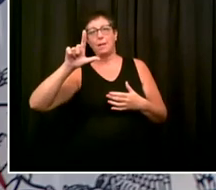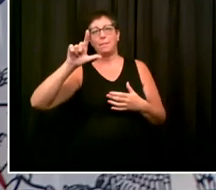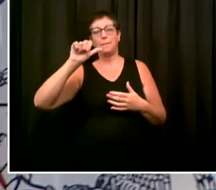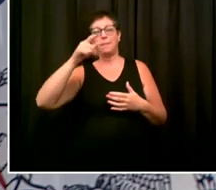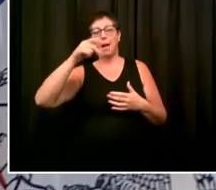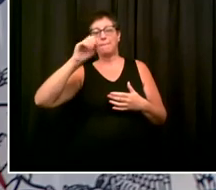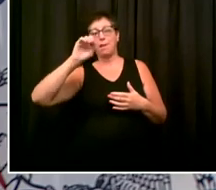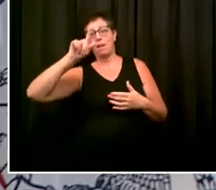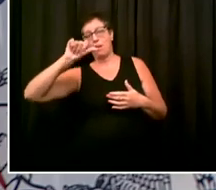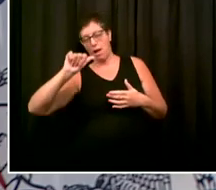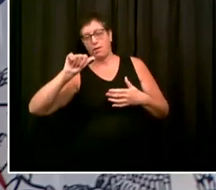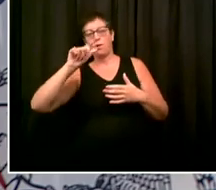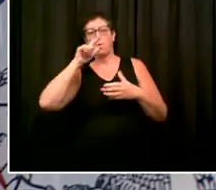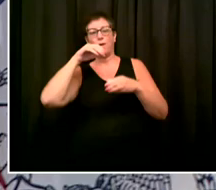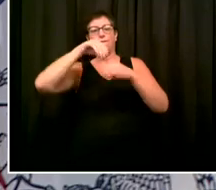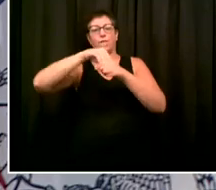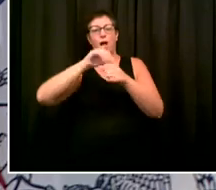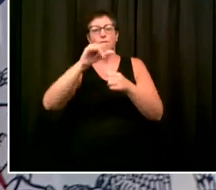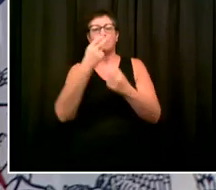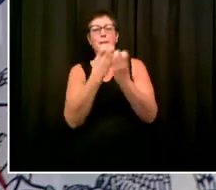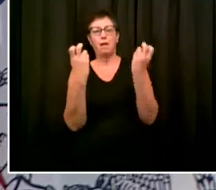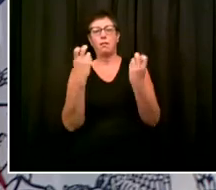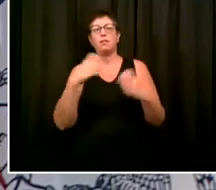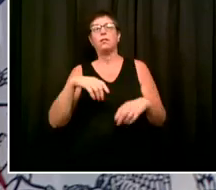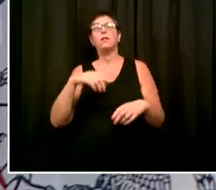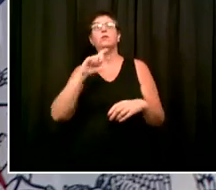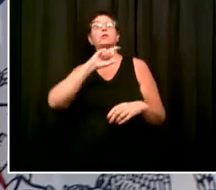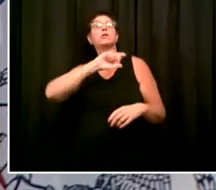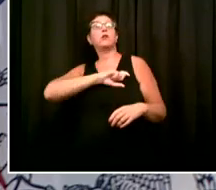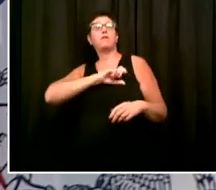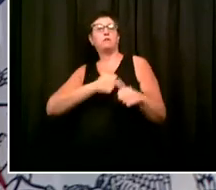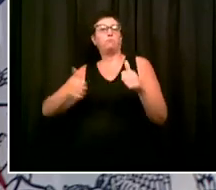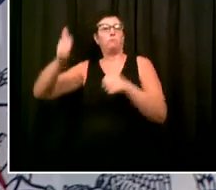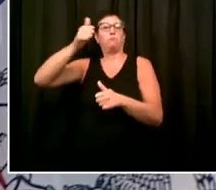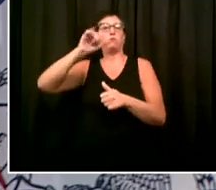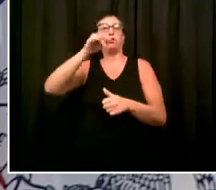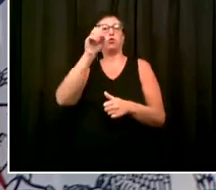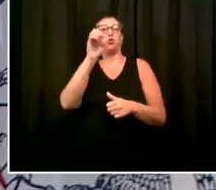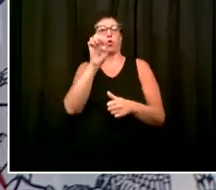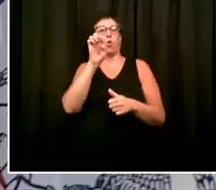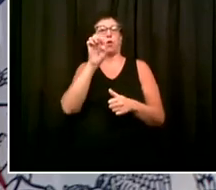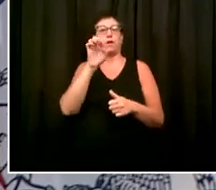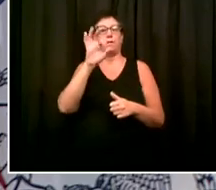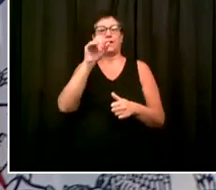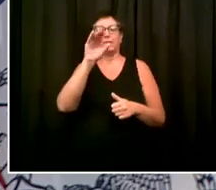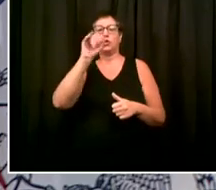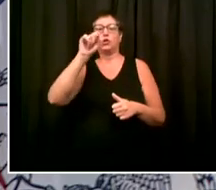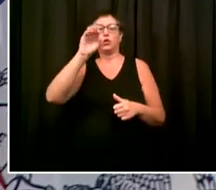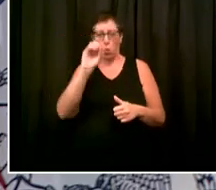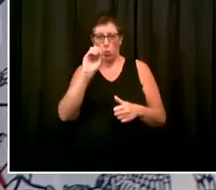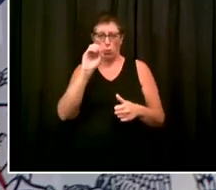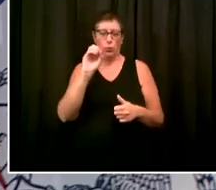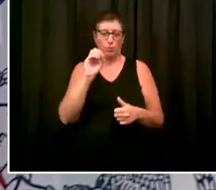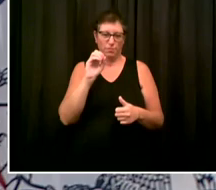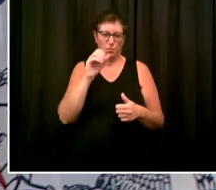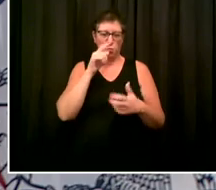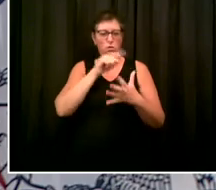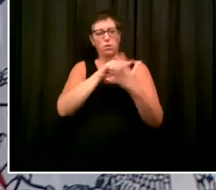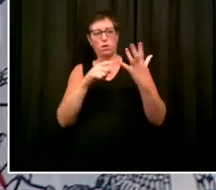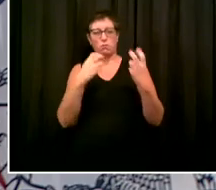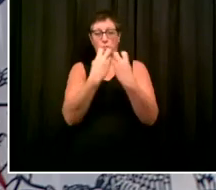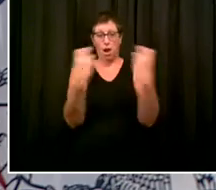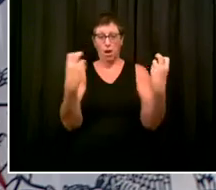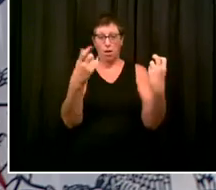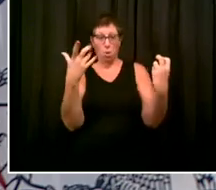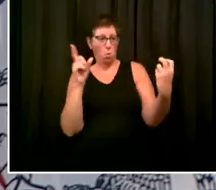Good morning, Mr. Mayor and all on the line. How you doing, Rich? I'm doing okay. So, you know, this,